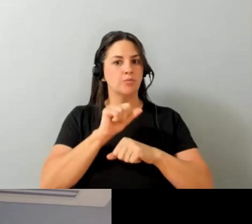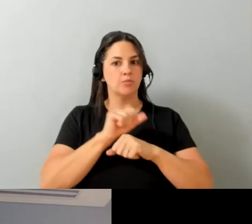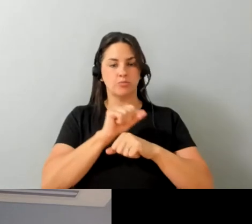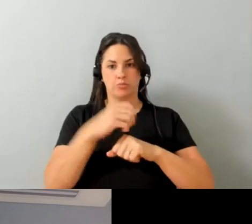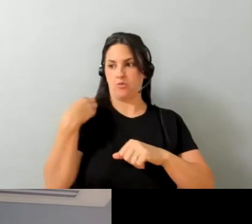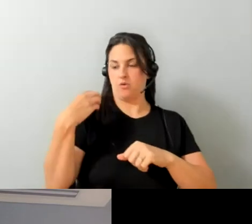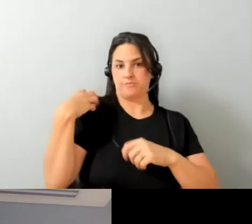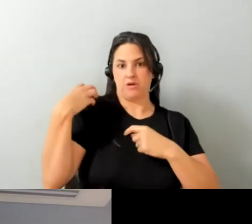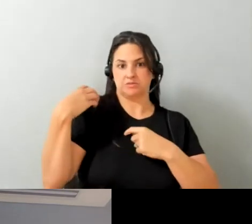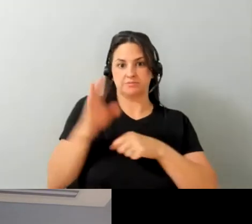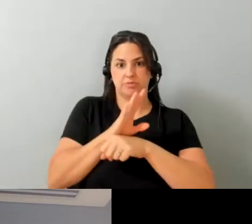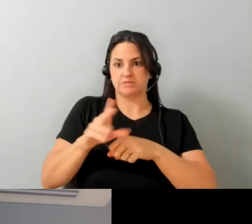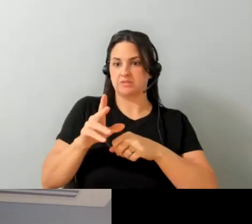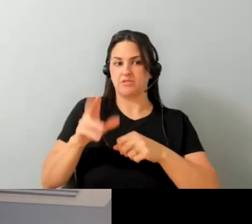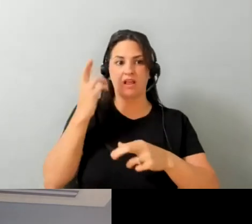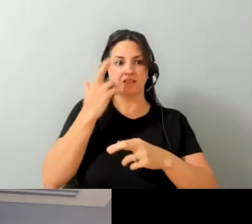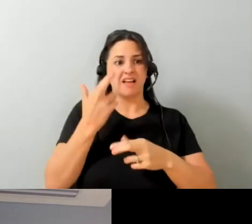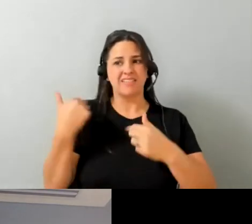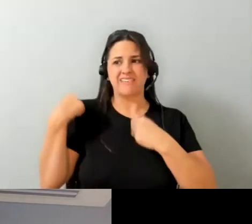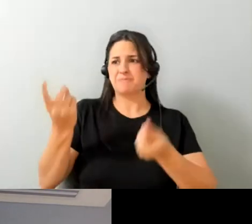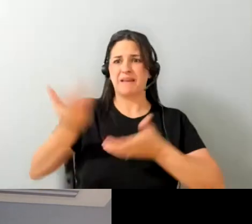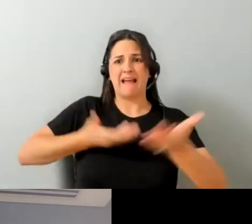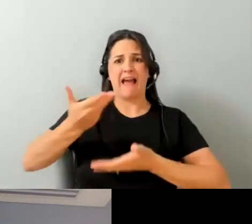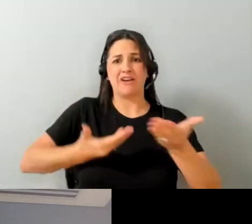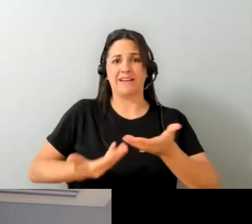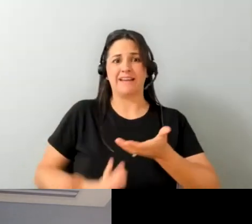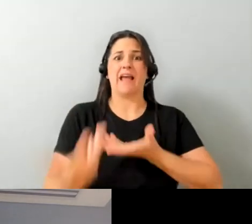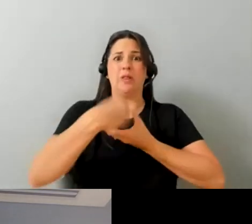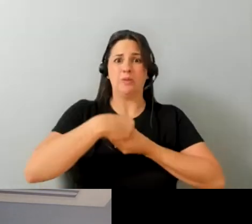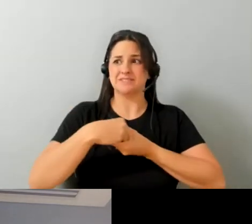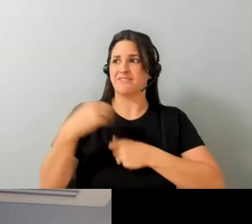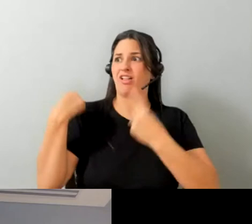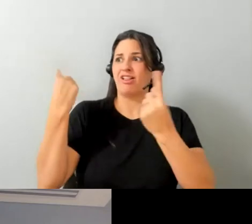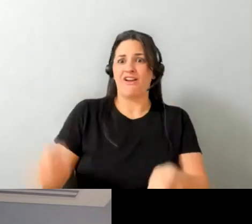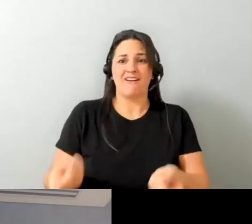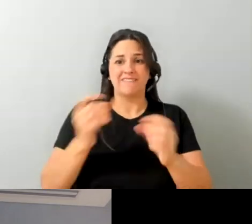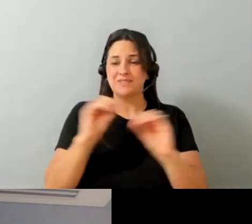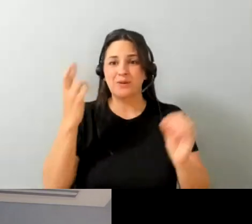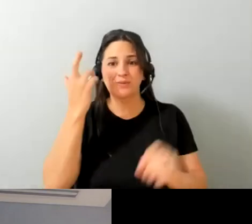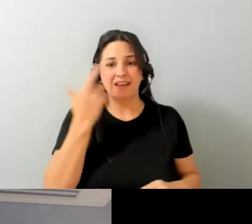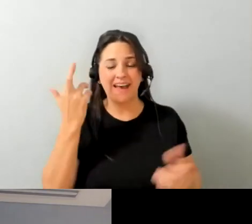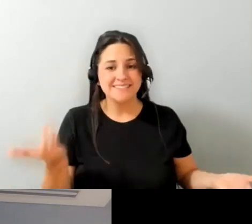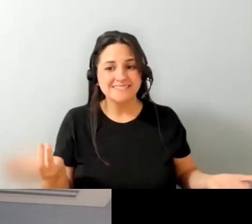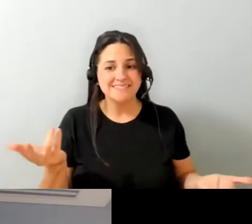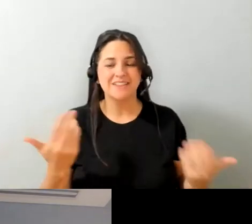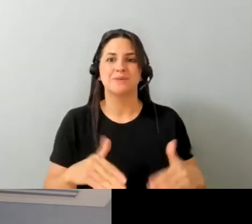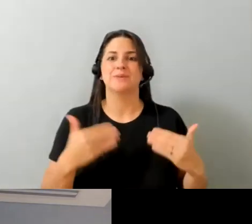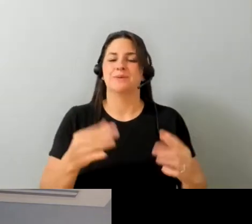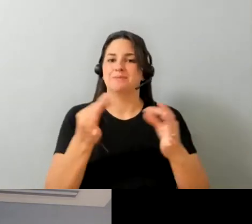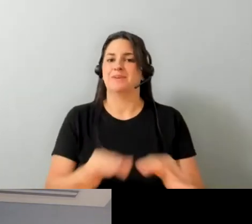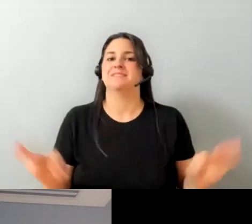hiring inclusively all along um which is a huge step and that is allowing for um